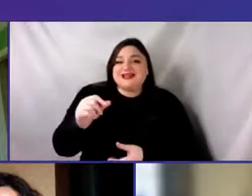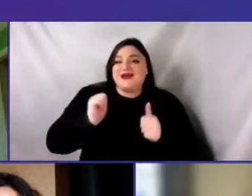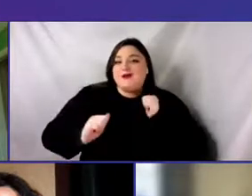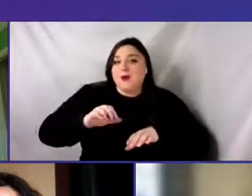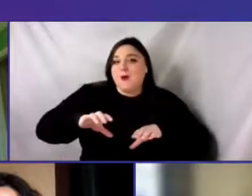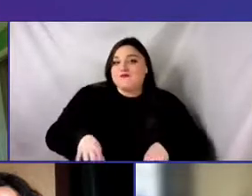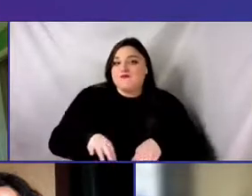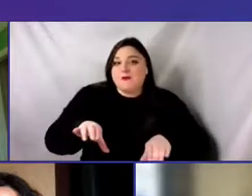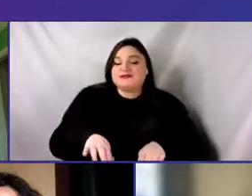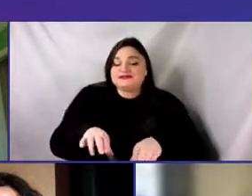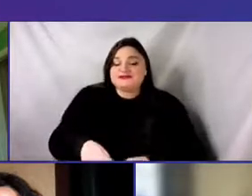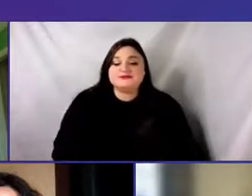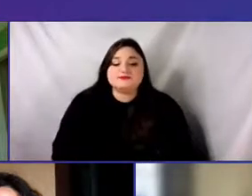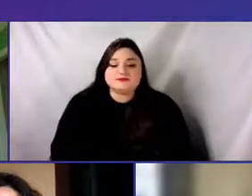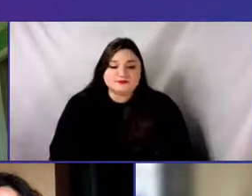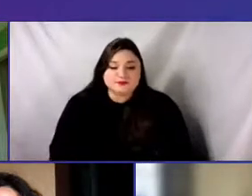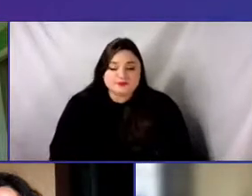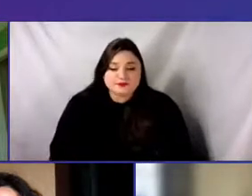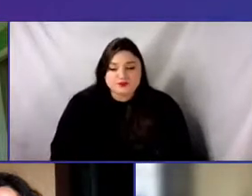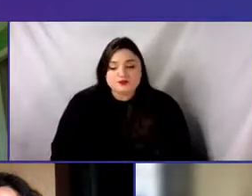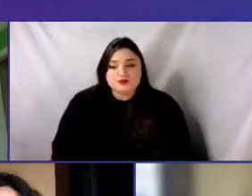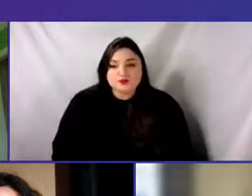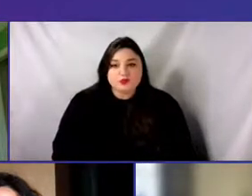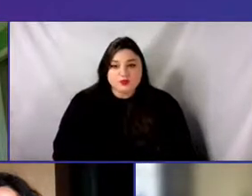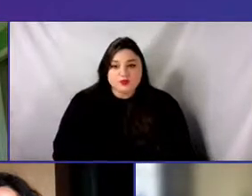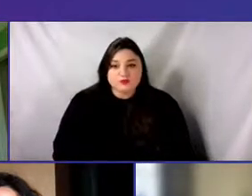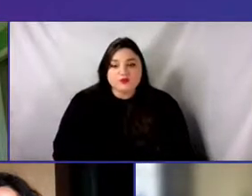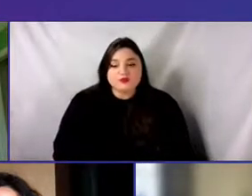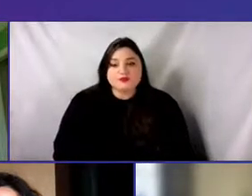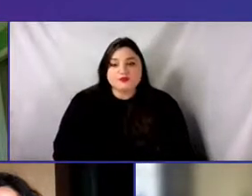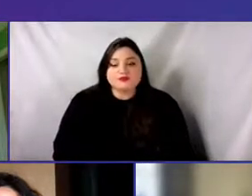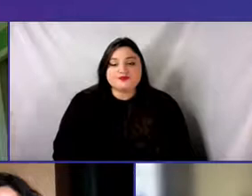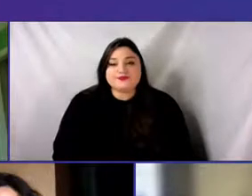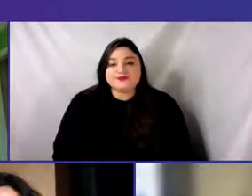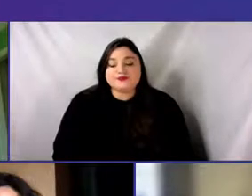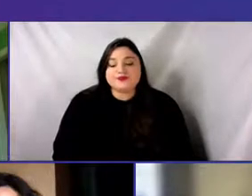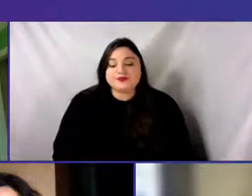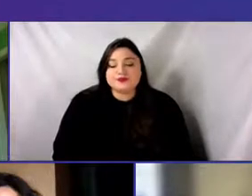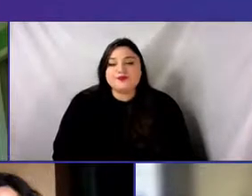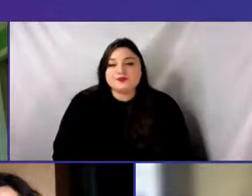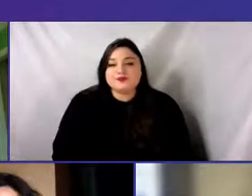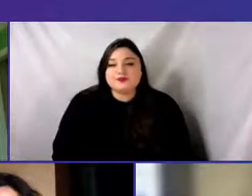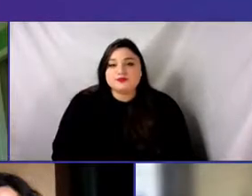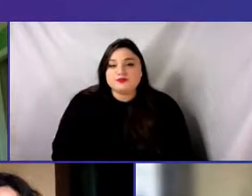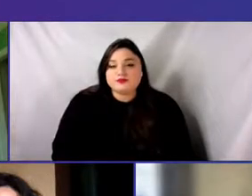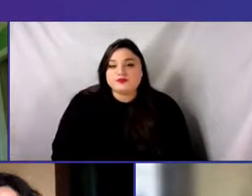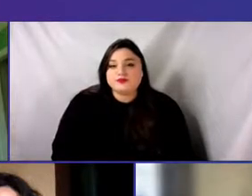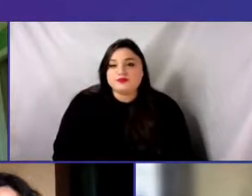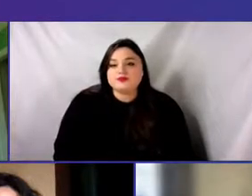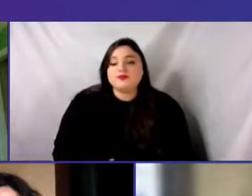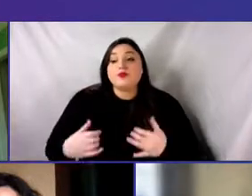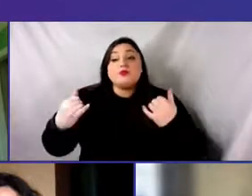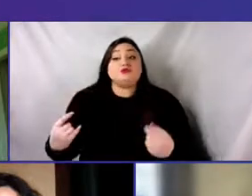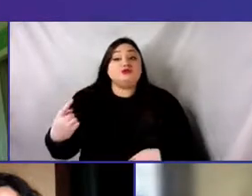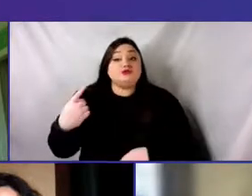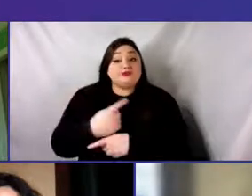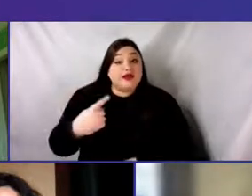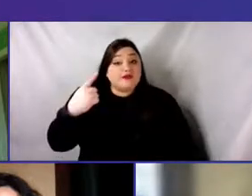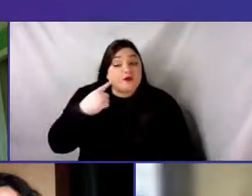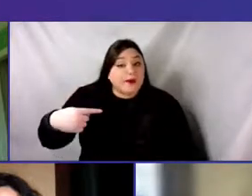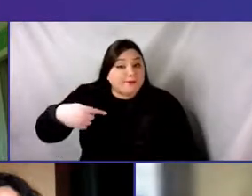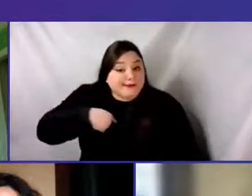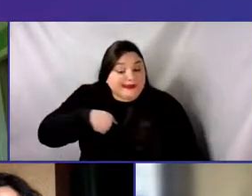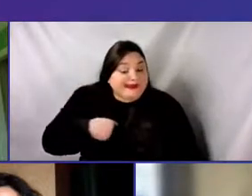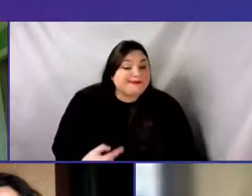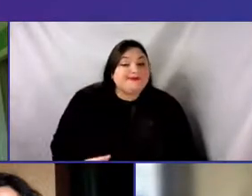For me today, today's agenda and this incredibly diverse panel has